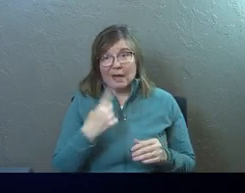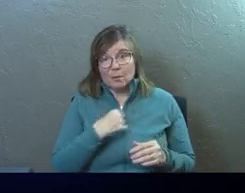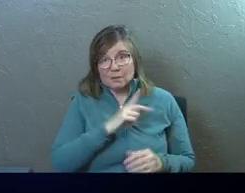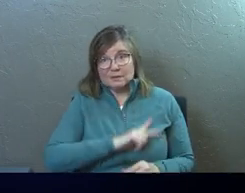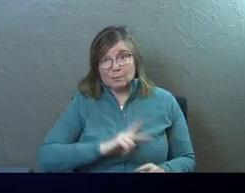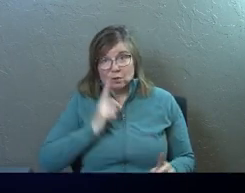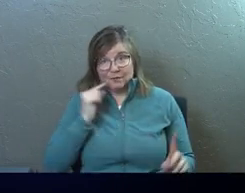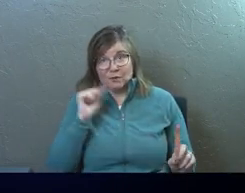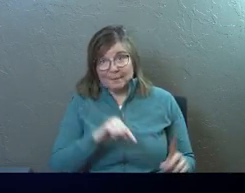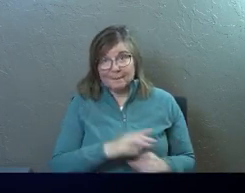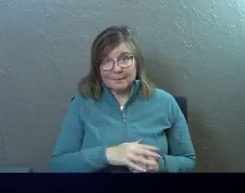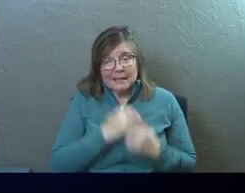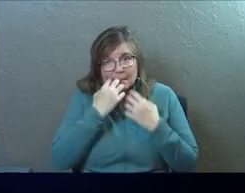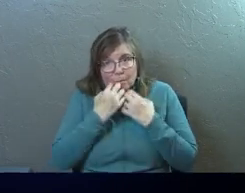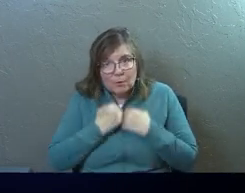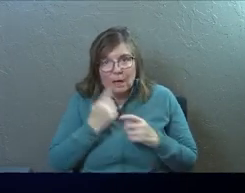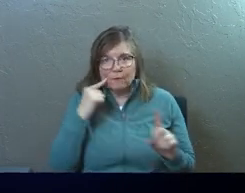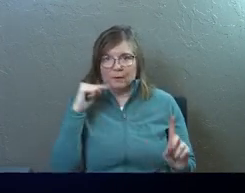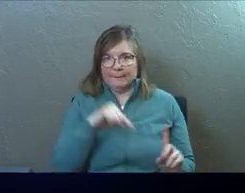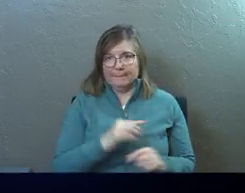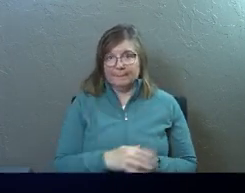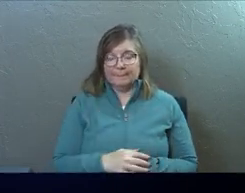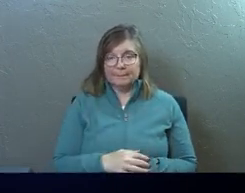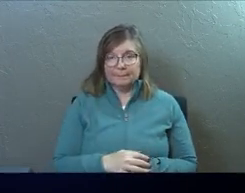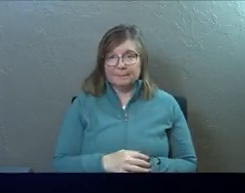one was personal to him, precious to him.